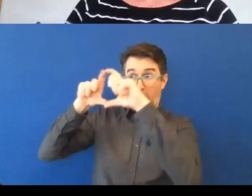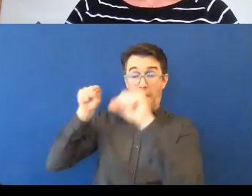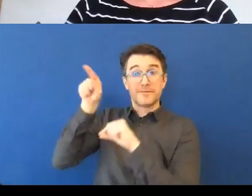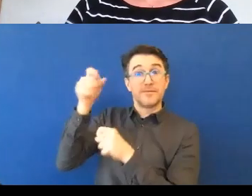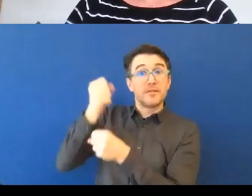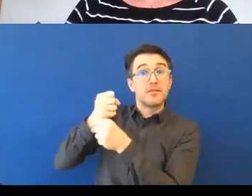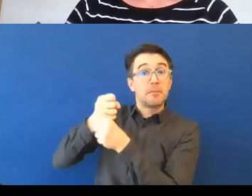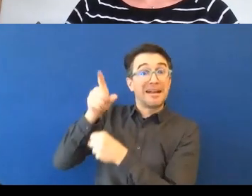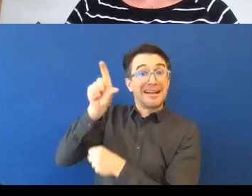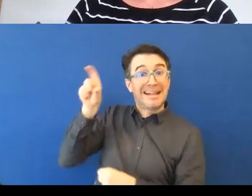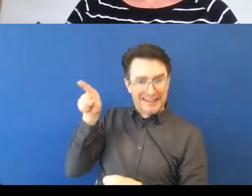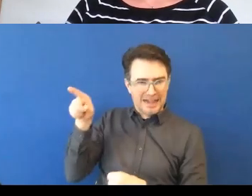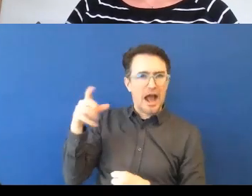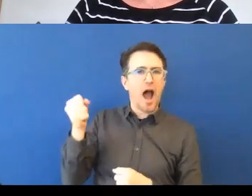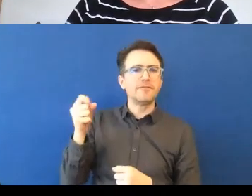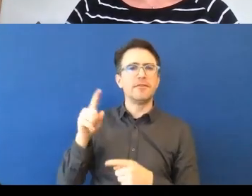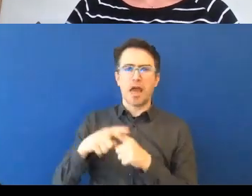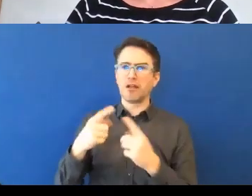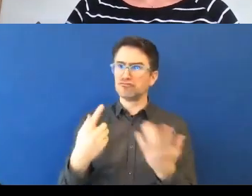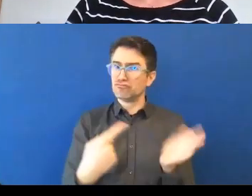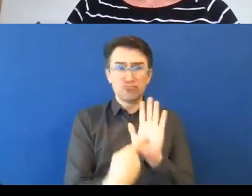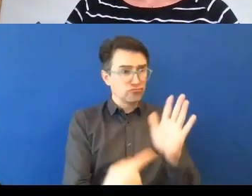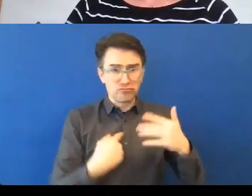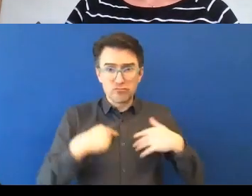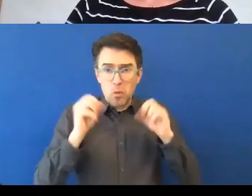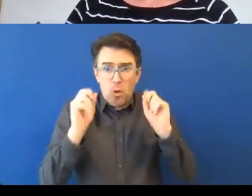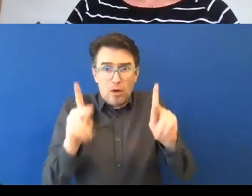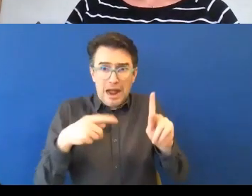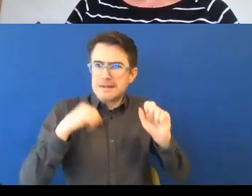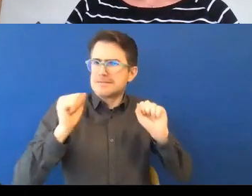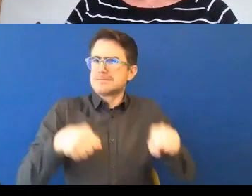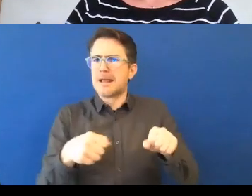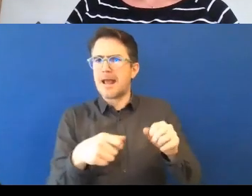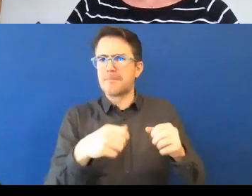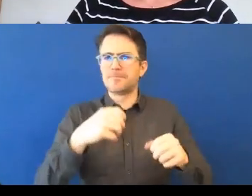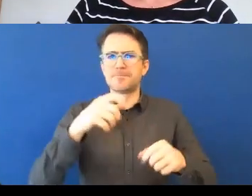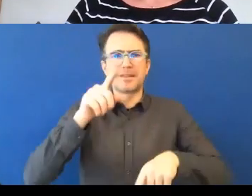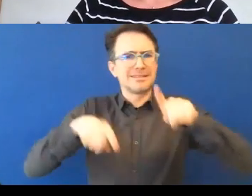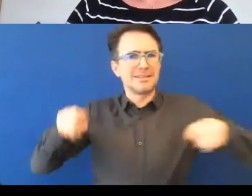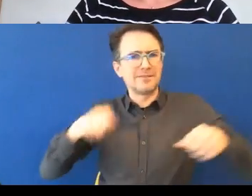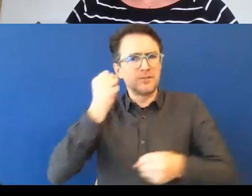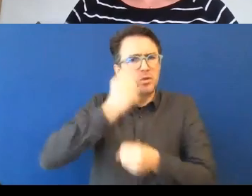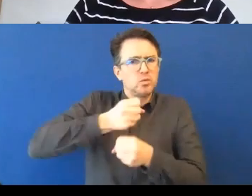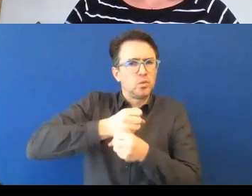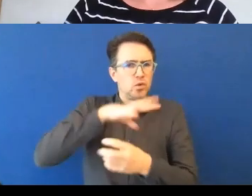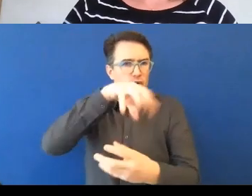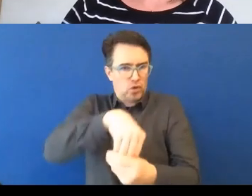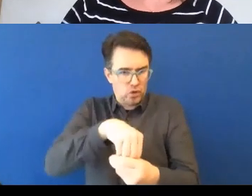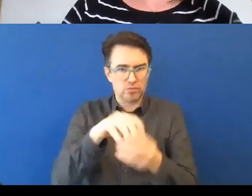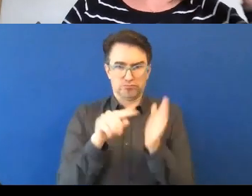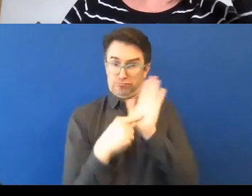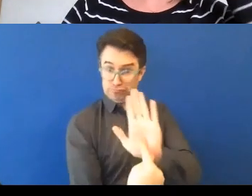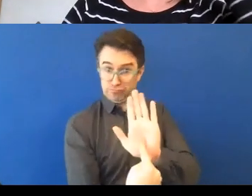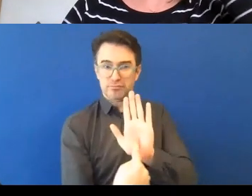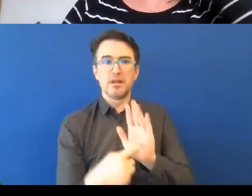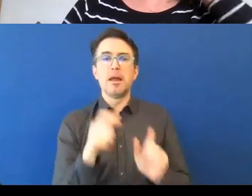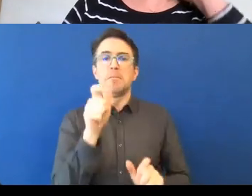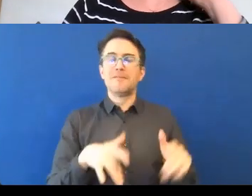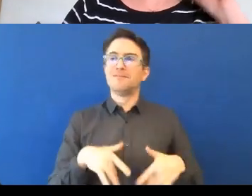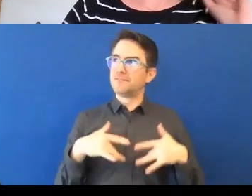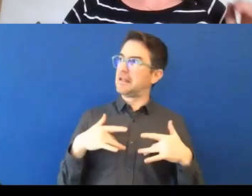limiting, because at the moment, a lot of people stay in the closet because they believe that coming out will be career limiting. So